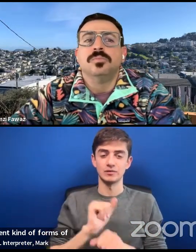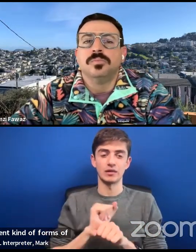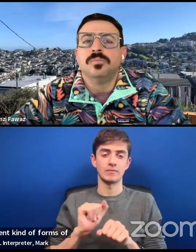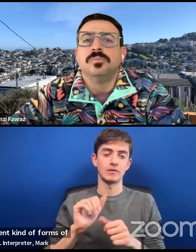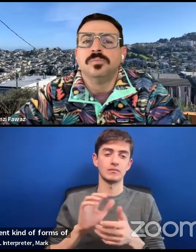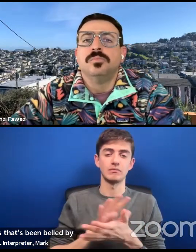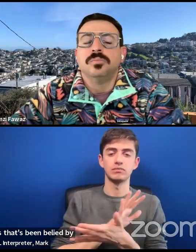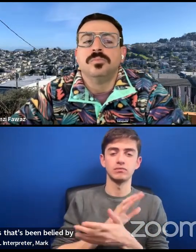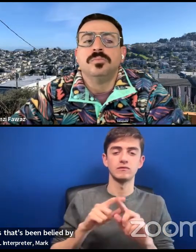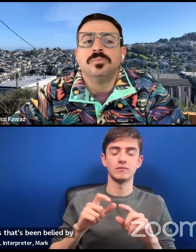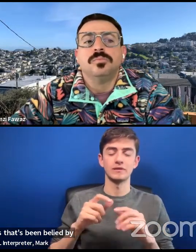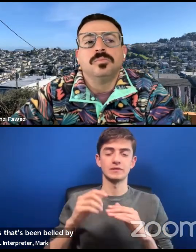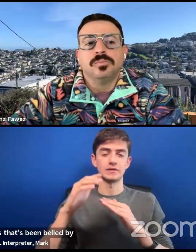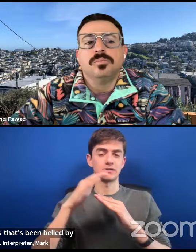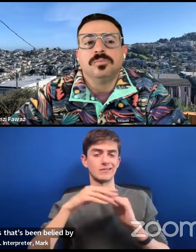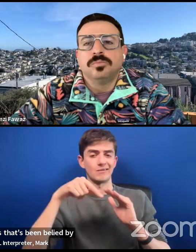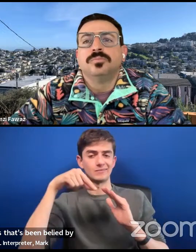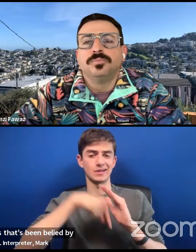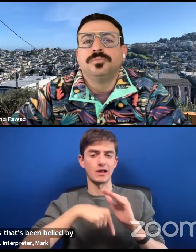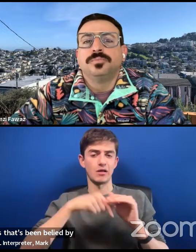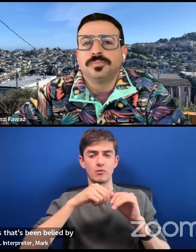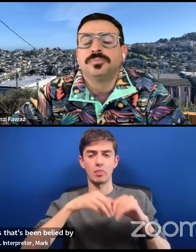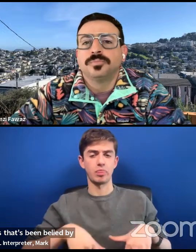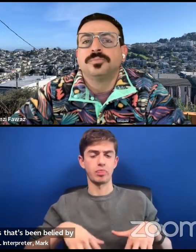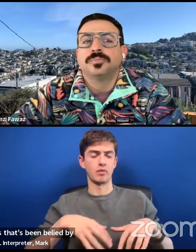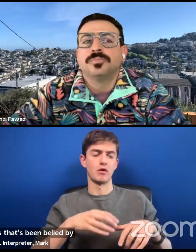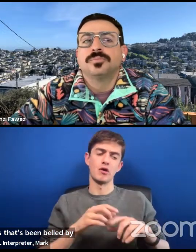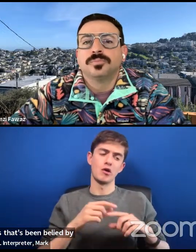down model of just harm and oppression.